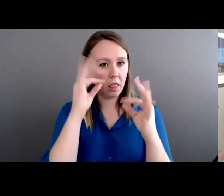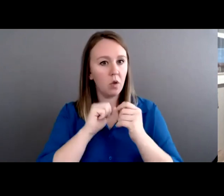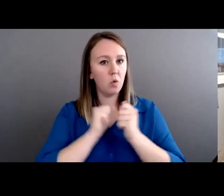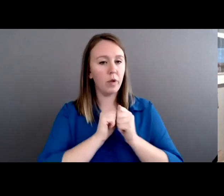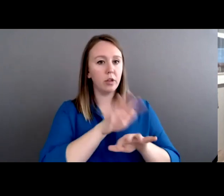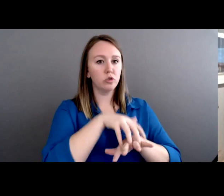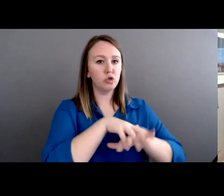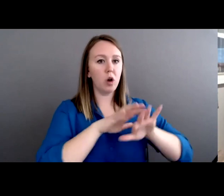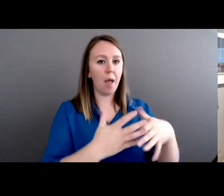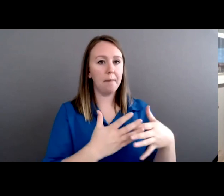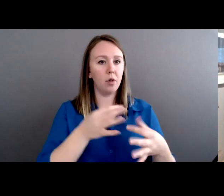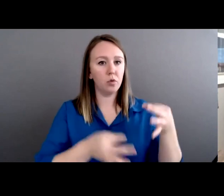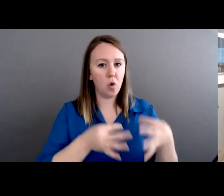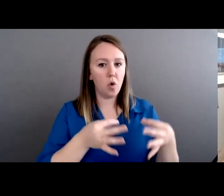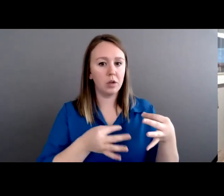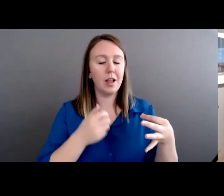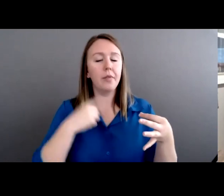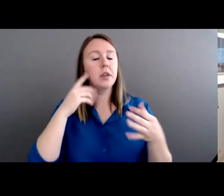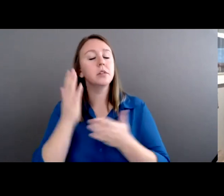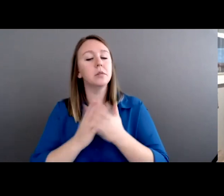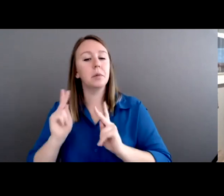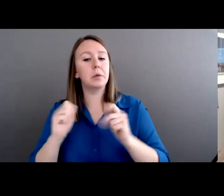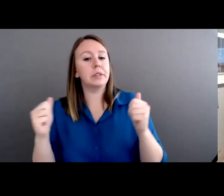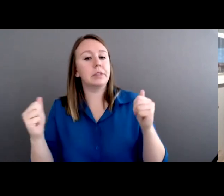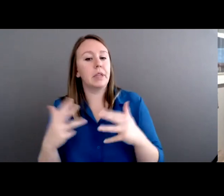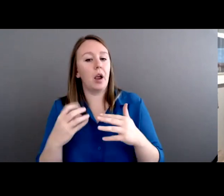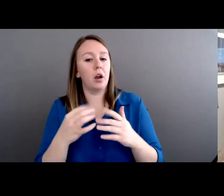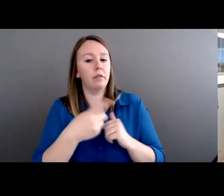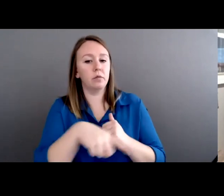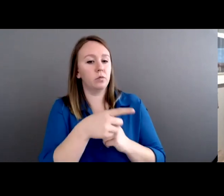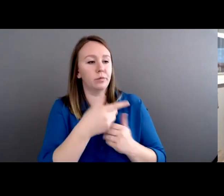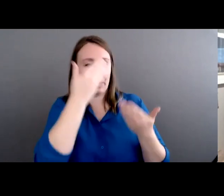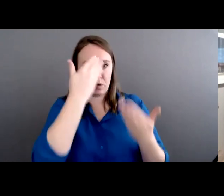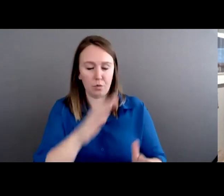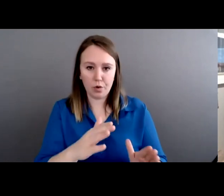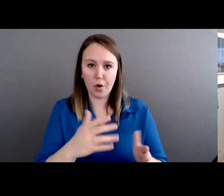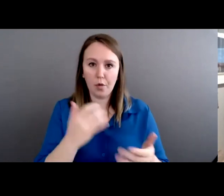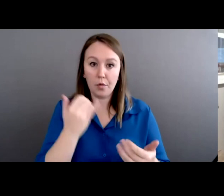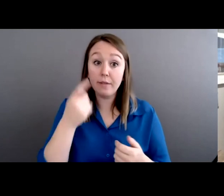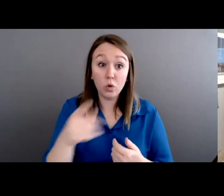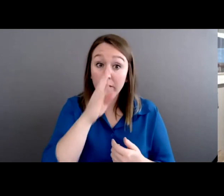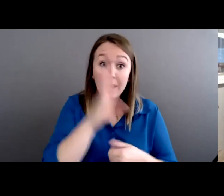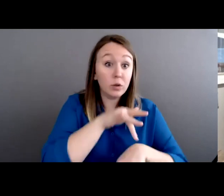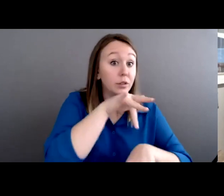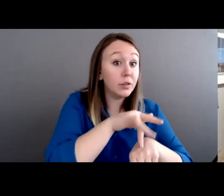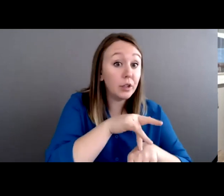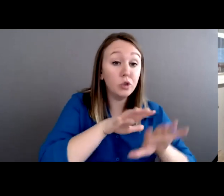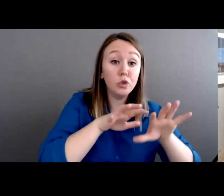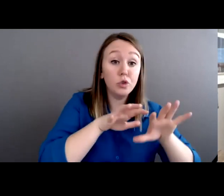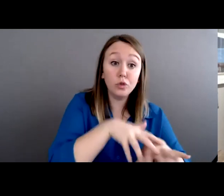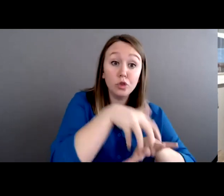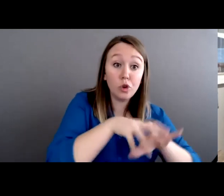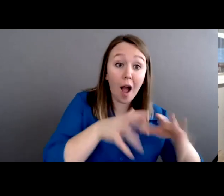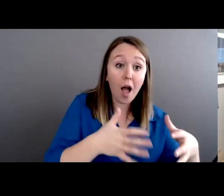scared of what they don't know. I think that might be part of it. You know, if you've never been to a tribe or seen a tribal courtroom,